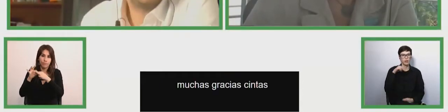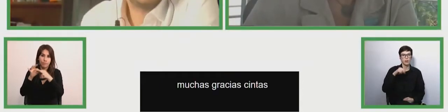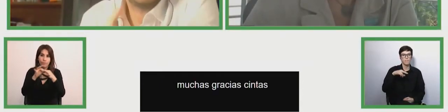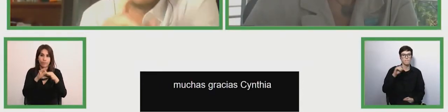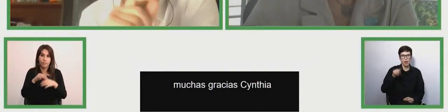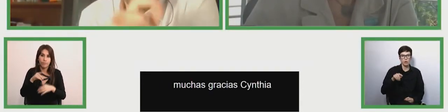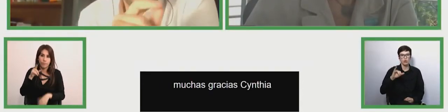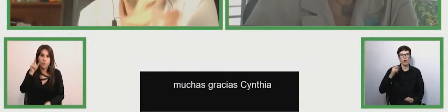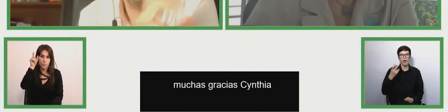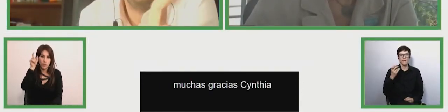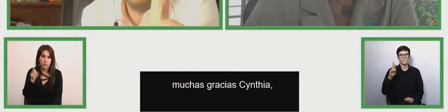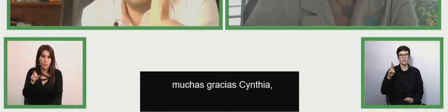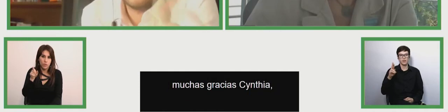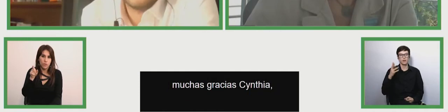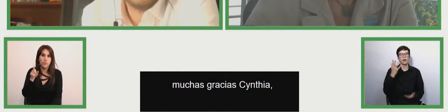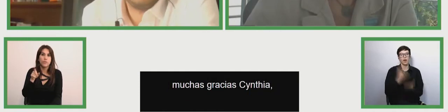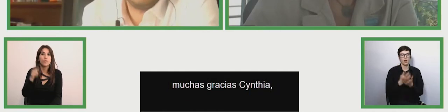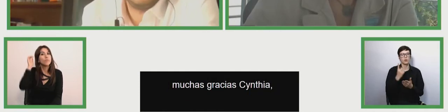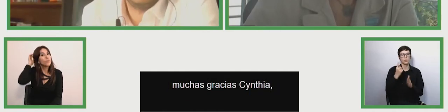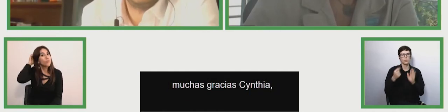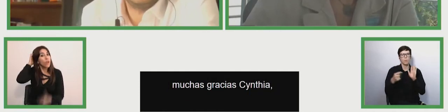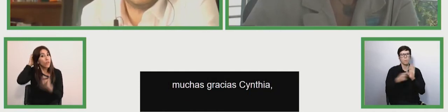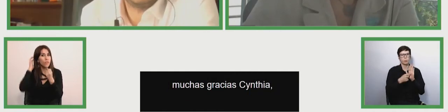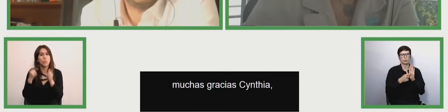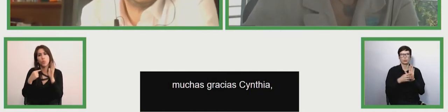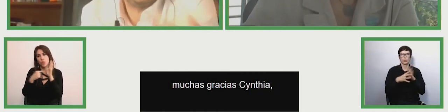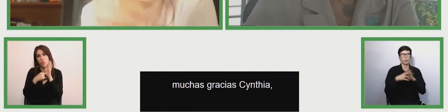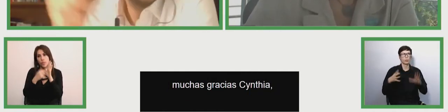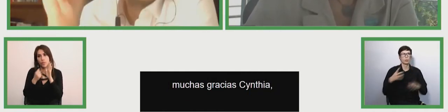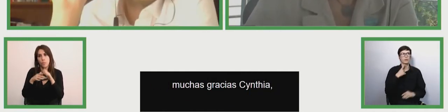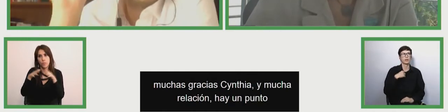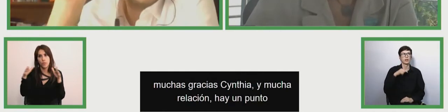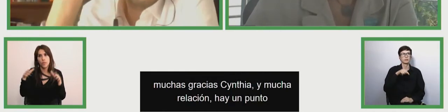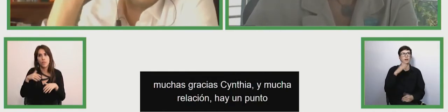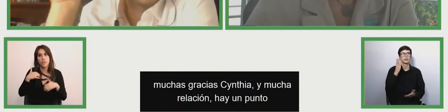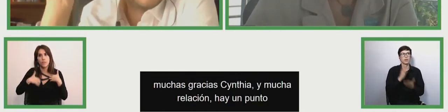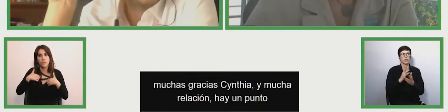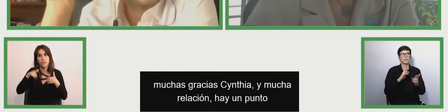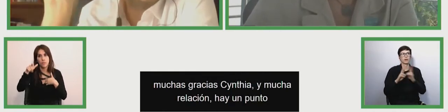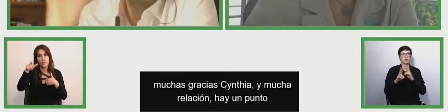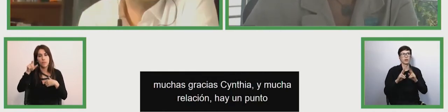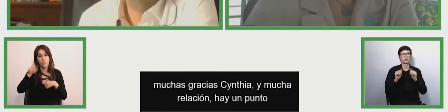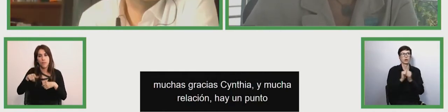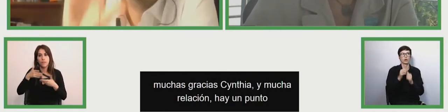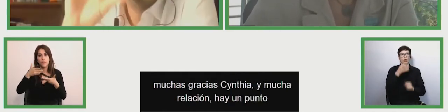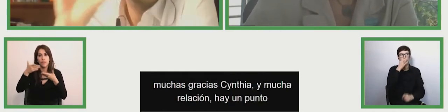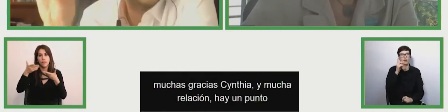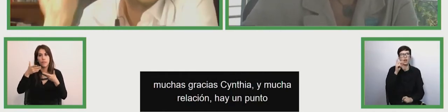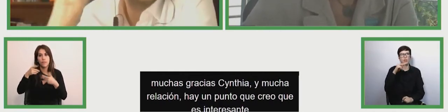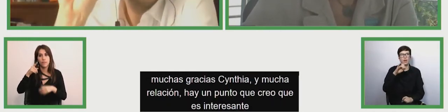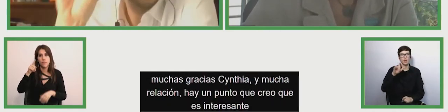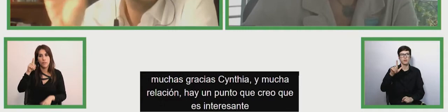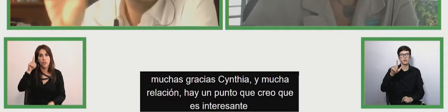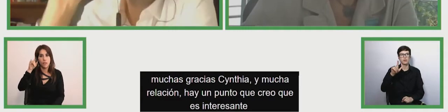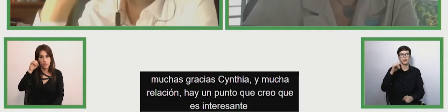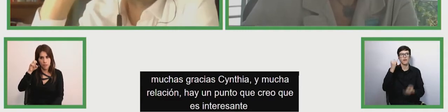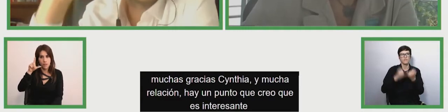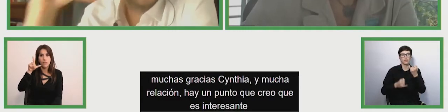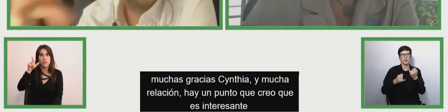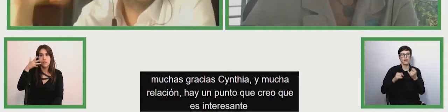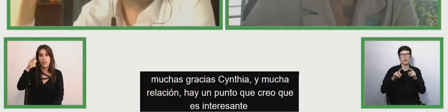there's a point that i want to state which is relate to what daniel says on educational material